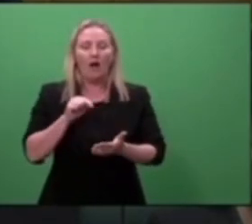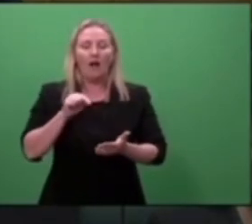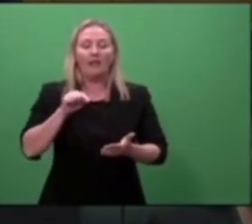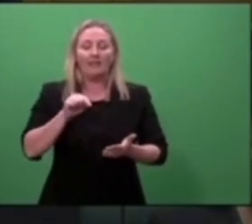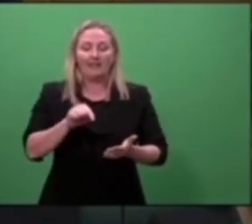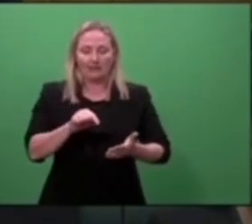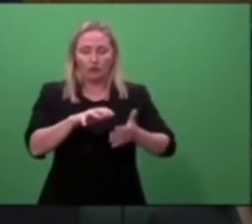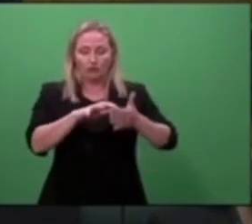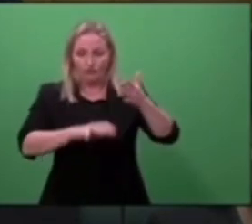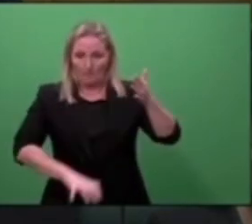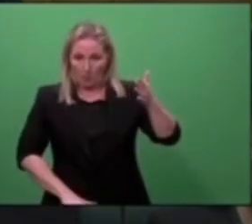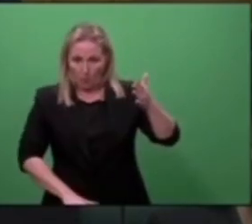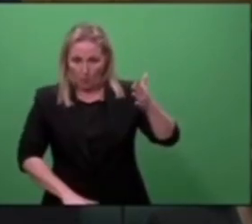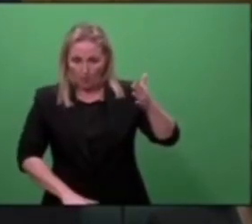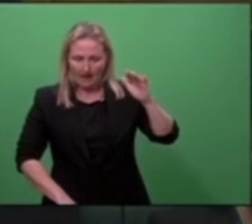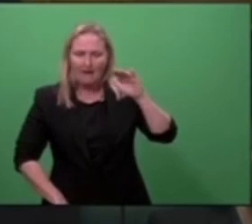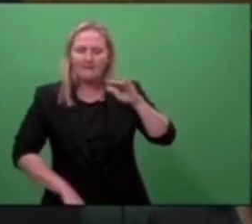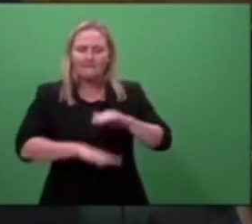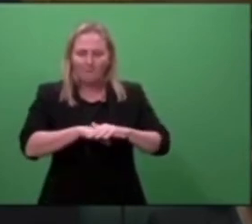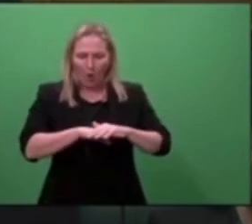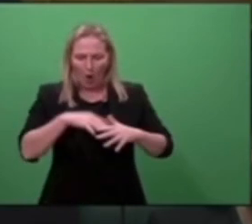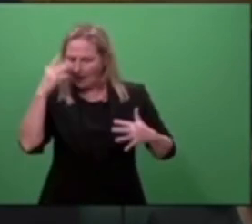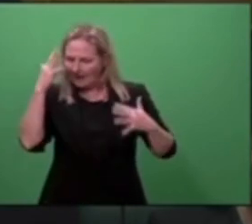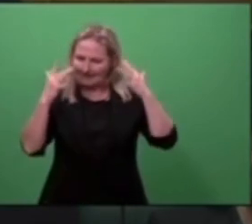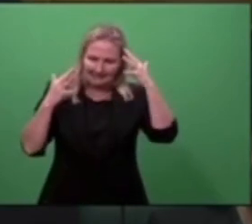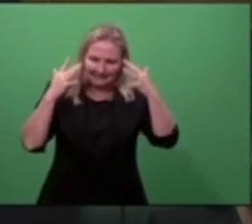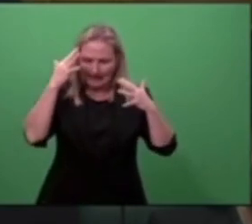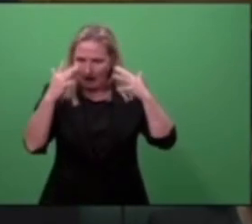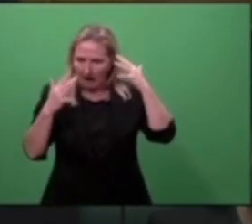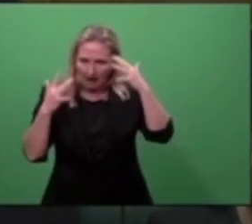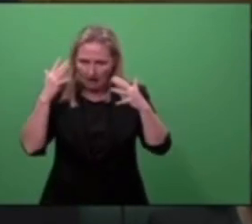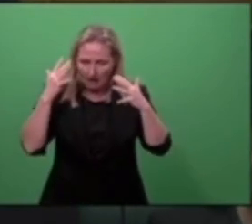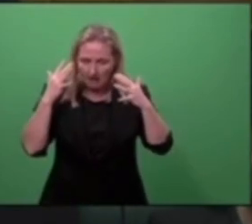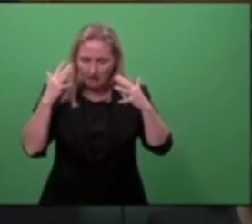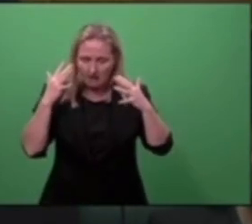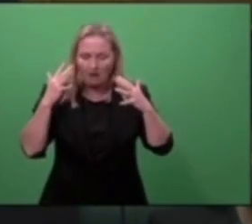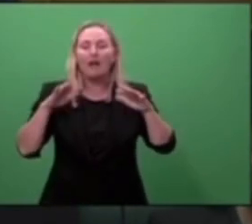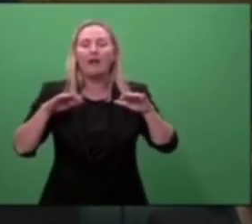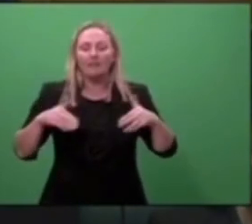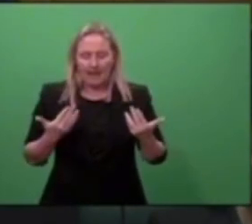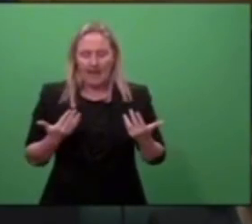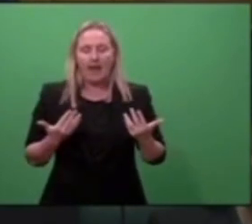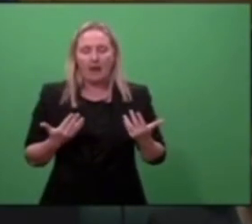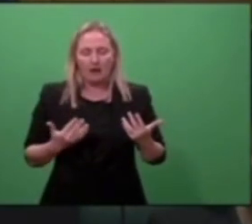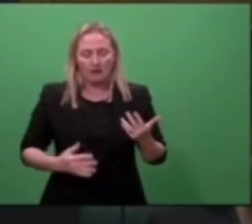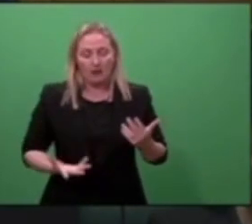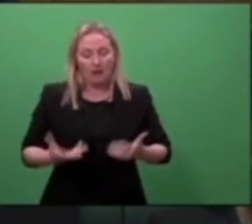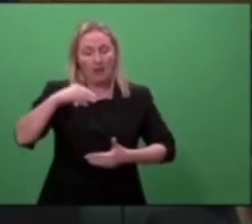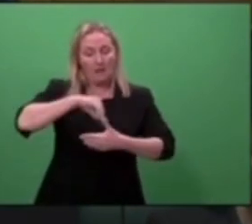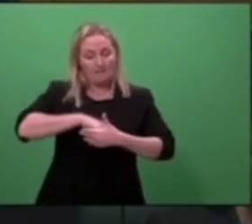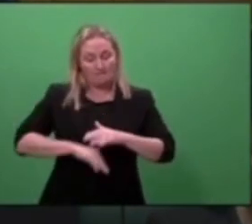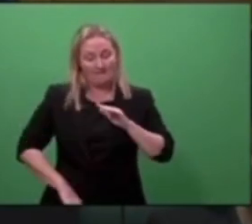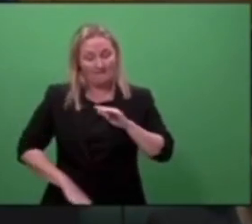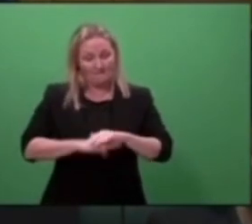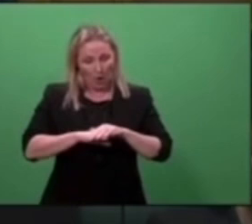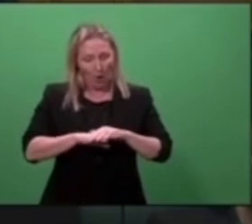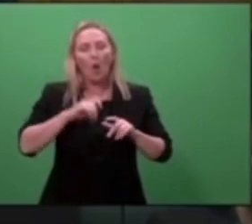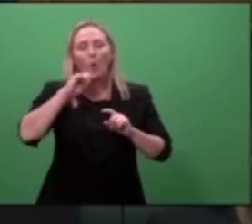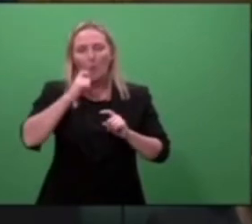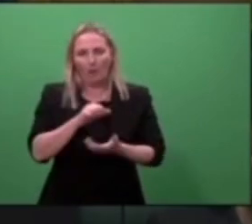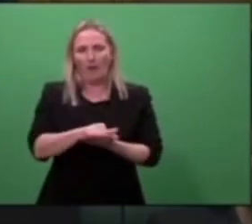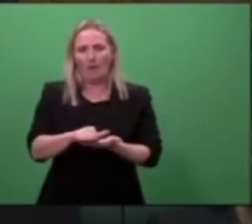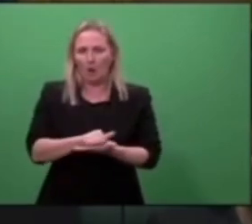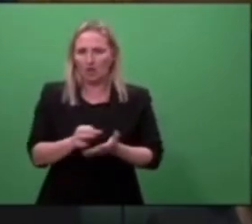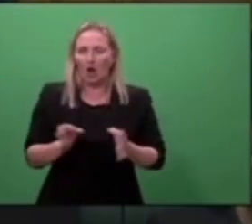are properly considered, and the form of apology, and anything else that goes with it, is not